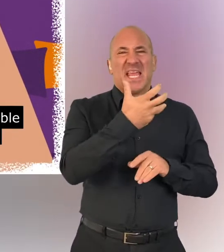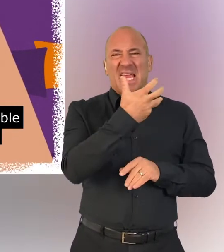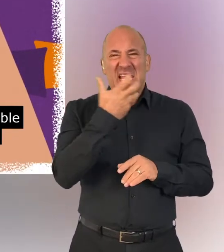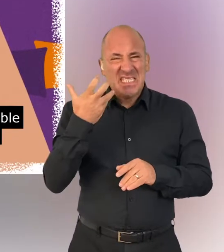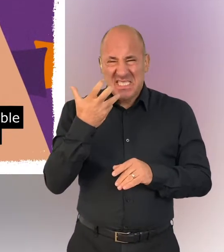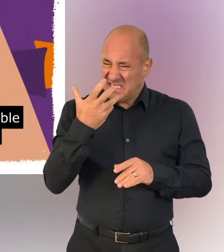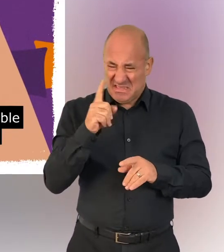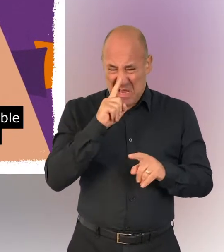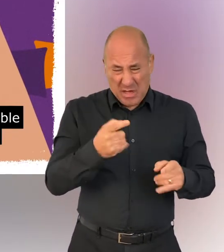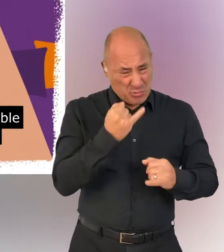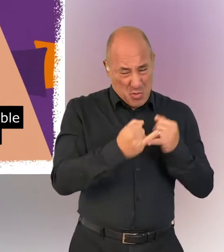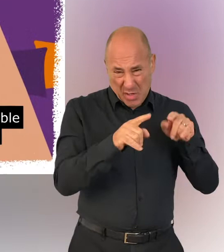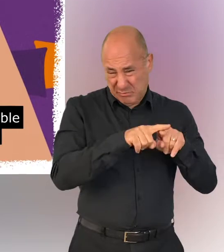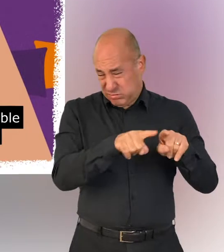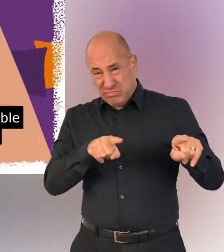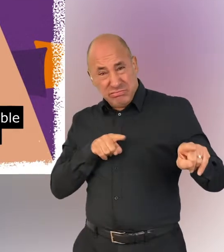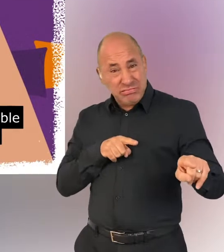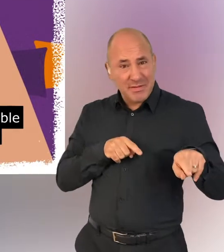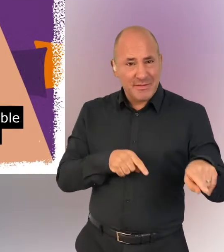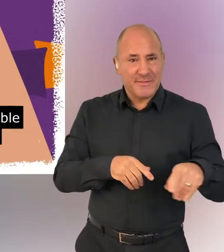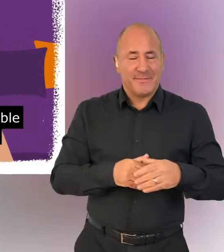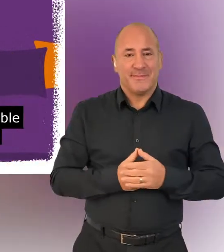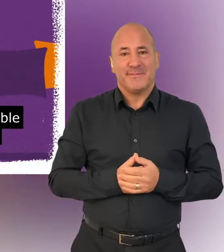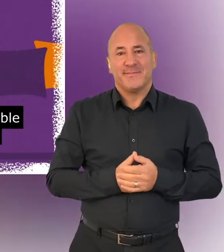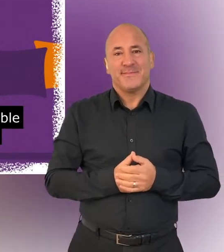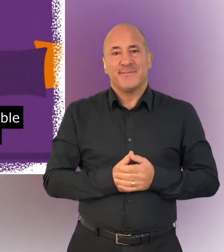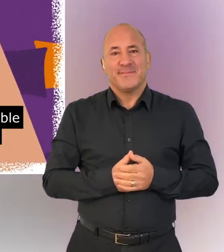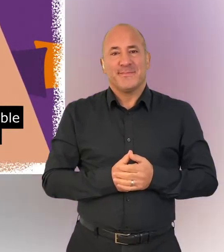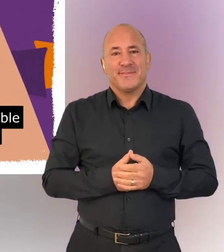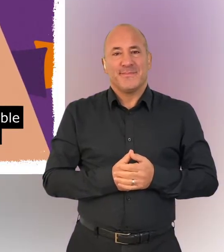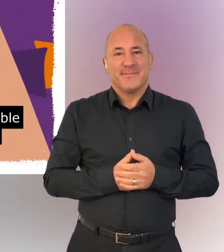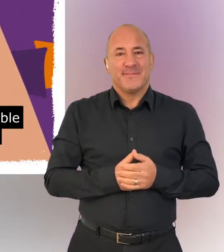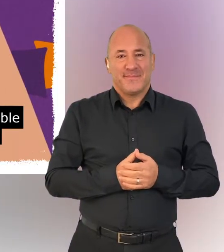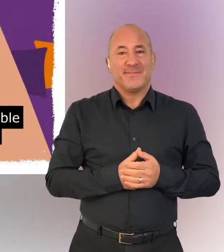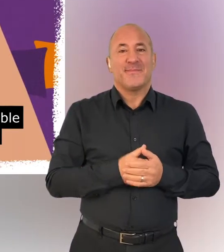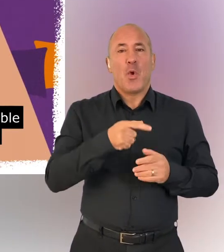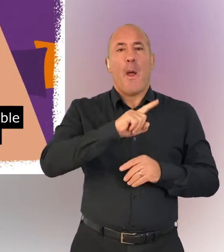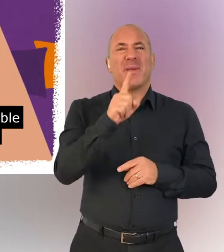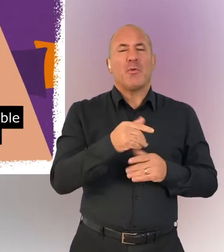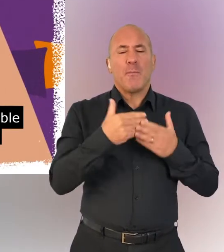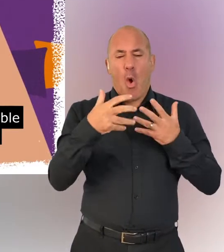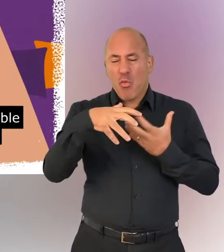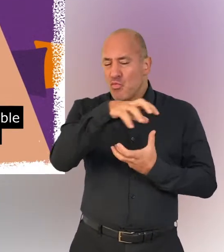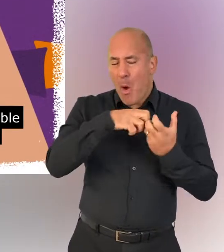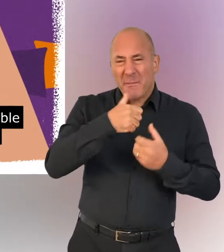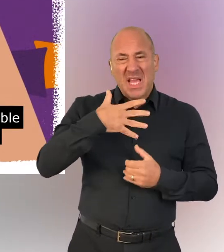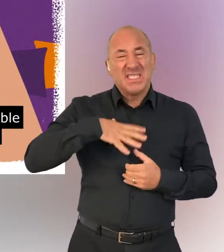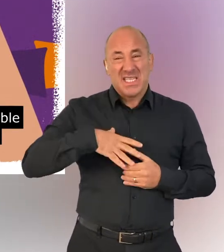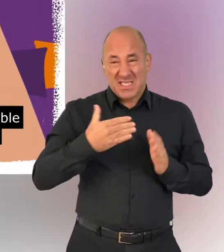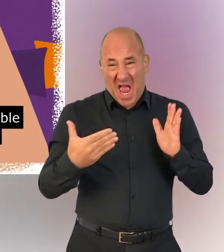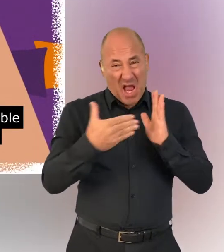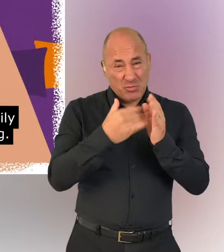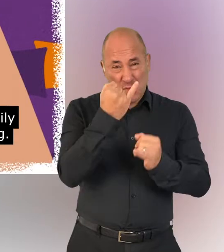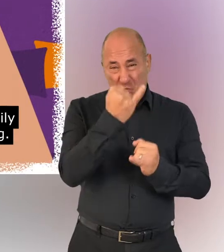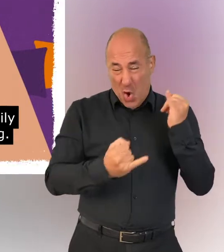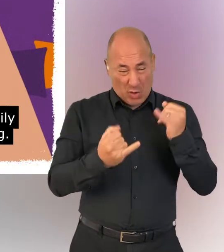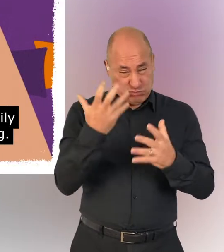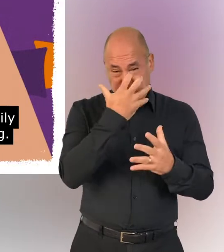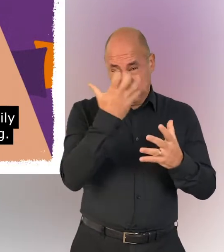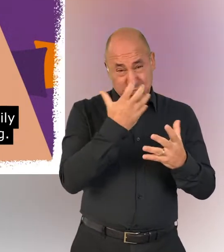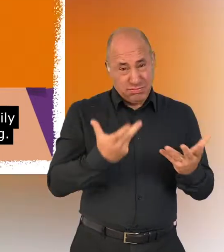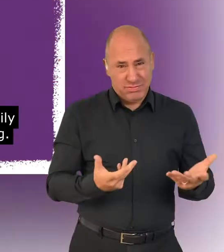likely to be unable to heat their homes. Rising to eight times more for people with more complex needs.